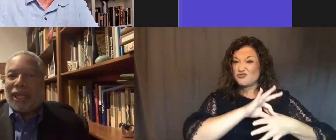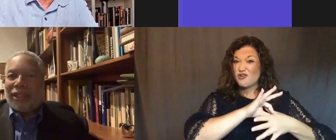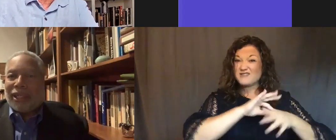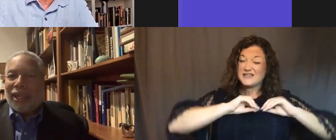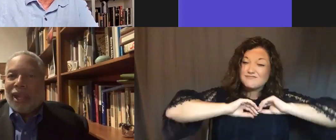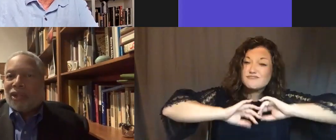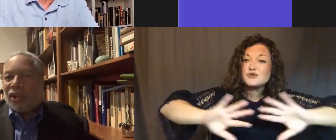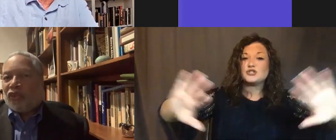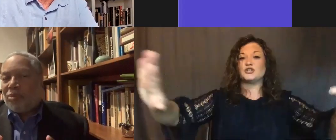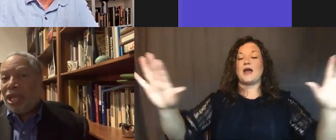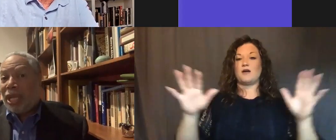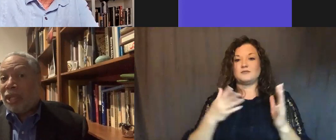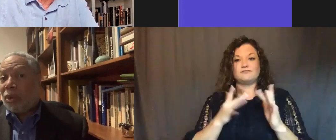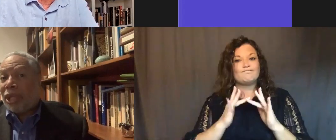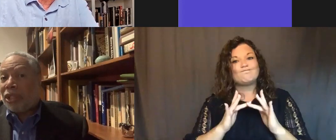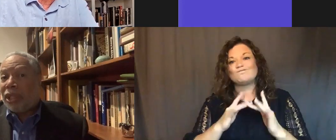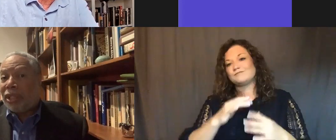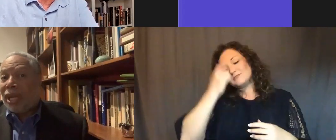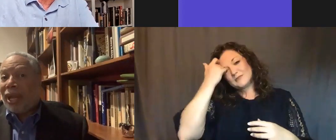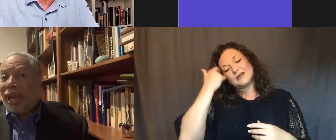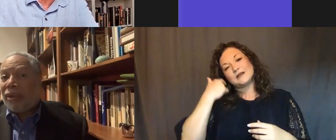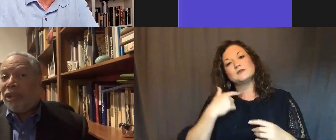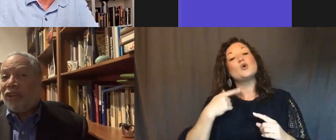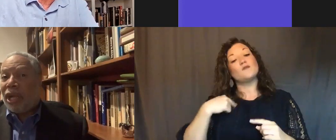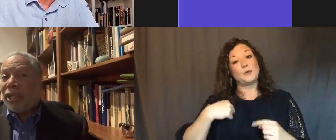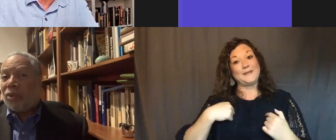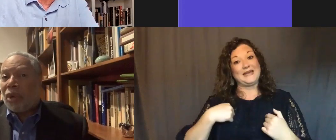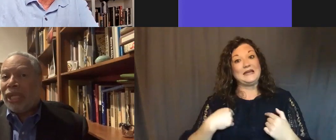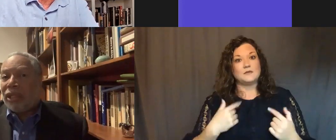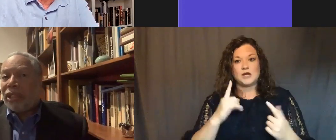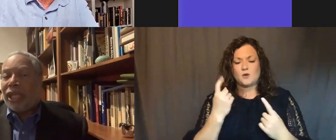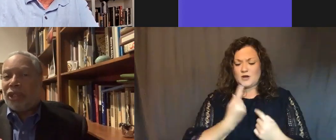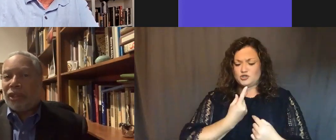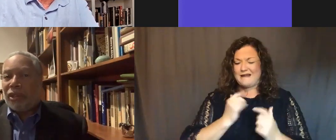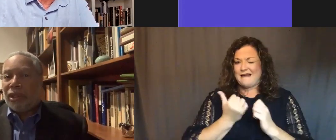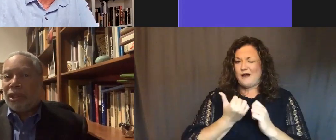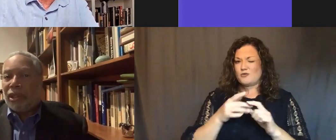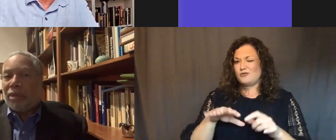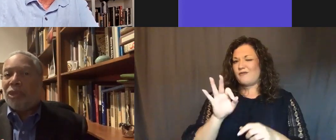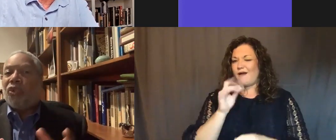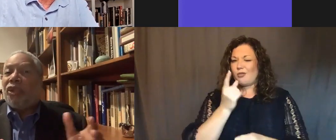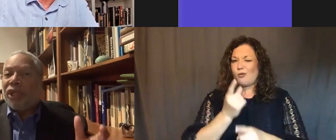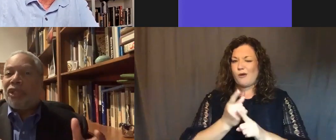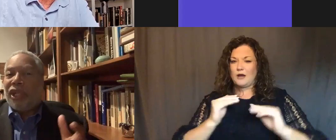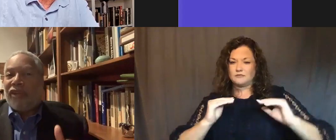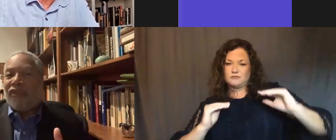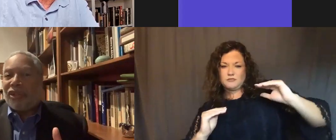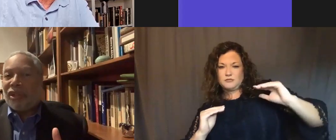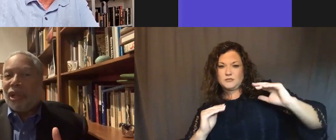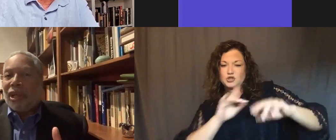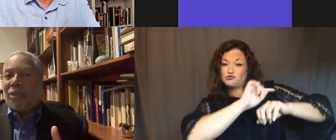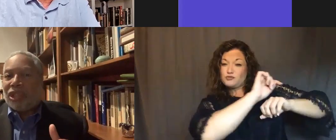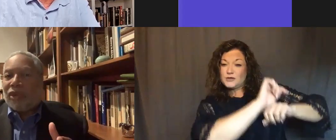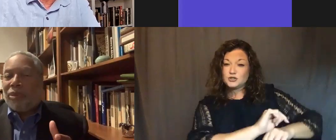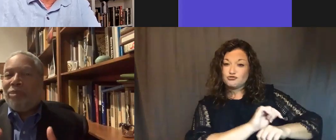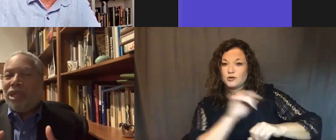scholarly content. So, for me, the question is, how do we find the right tension between tradition and innovation?